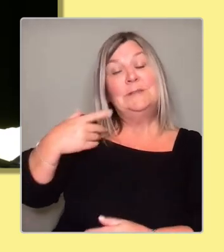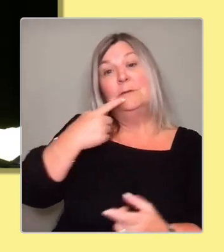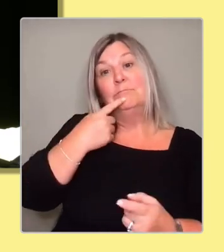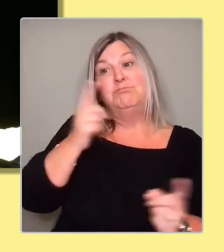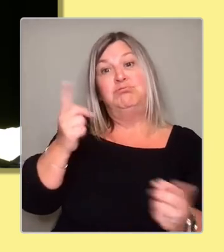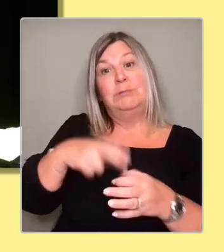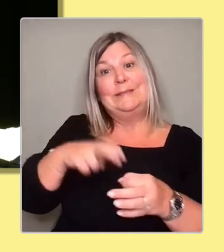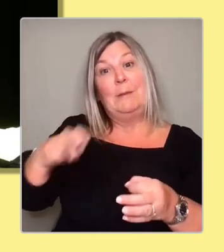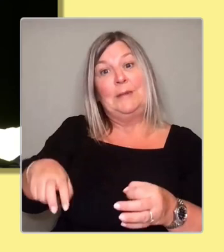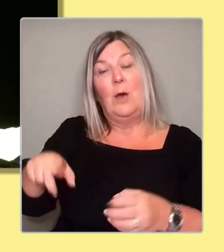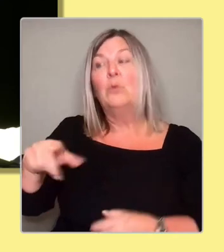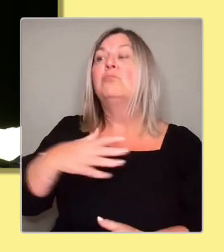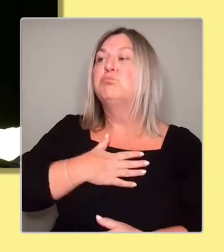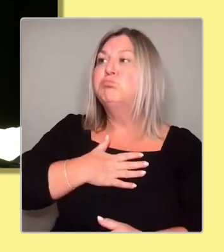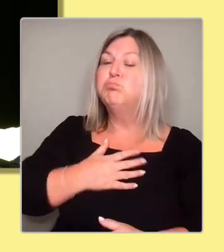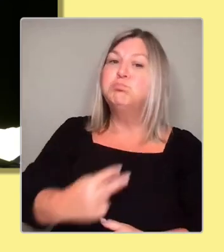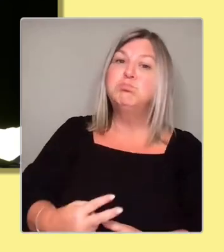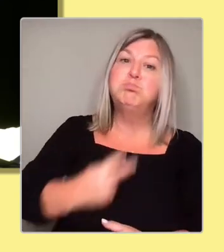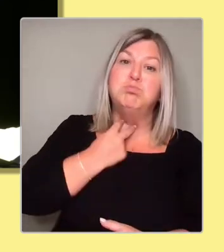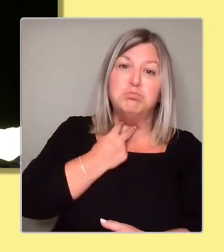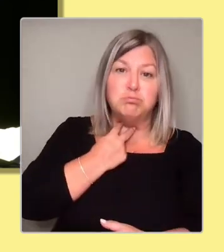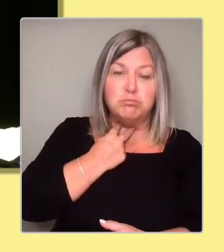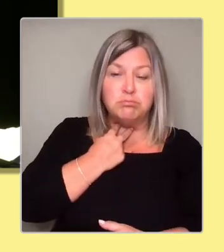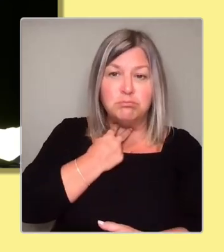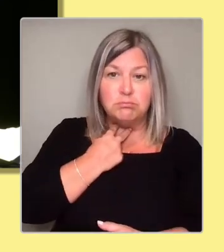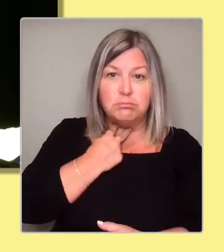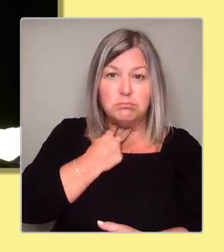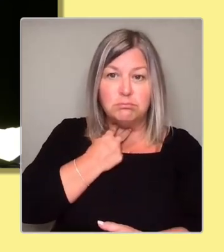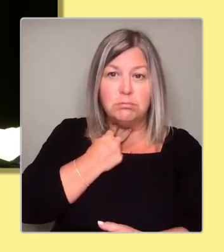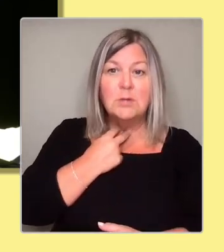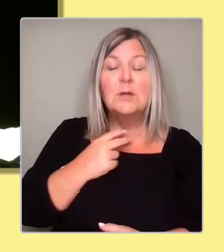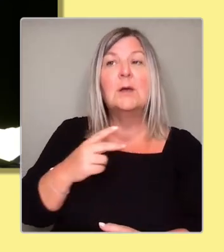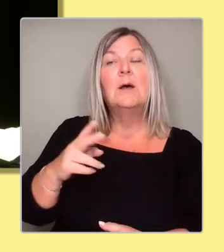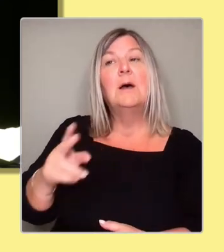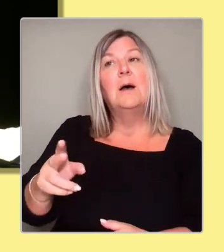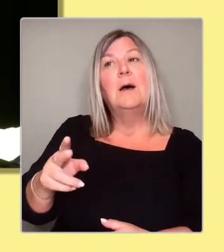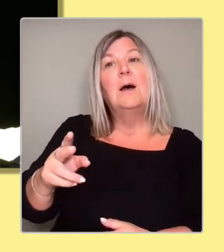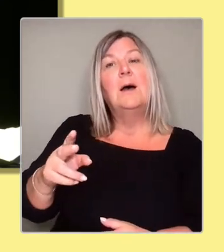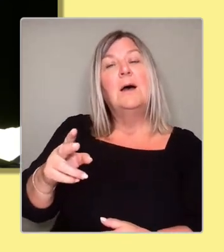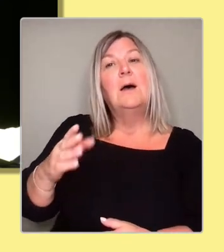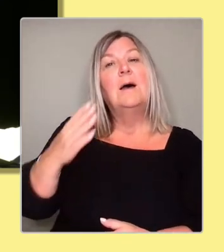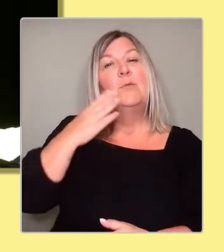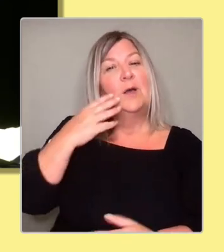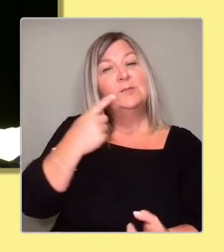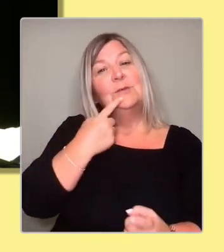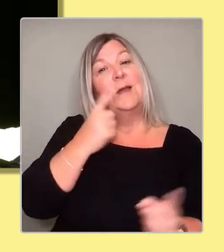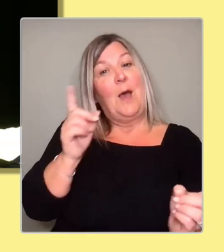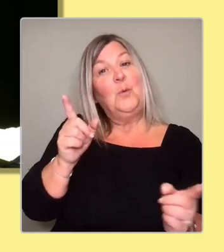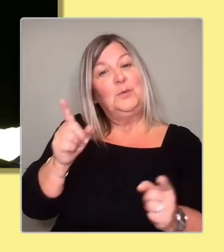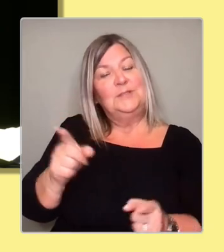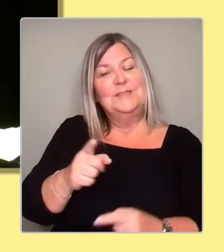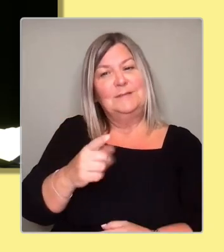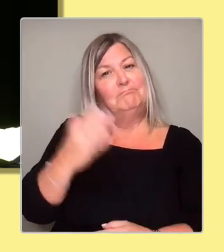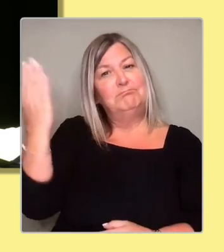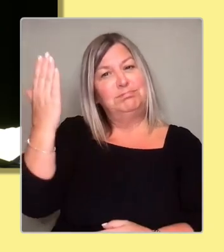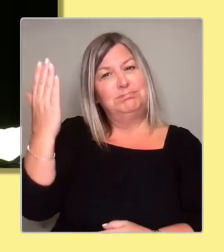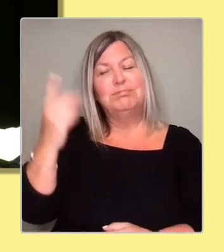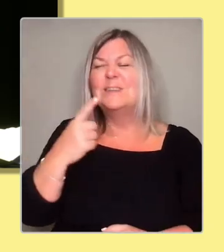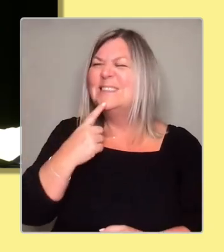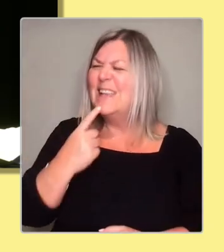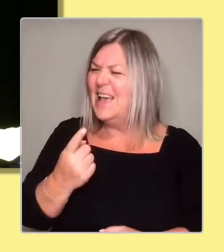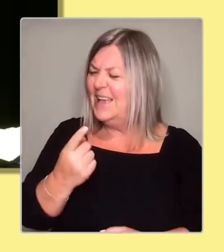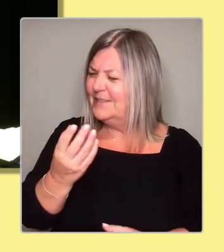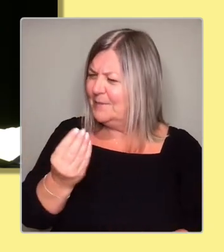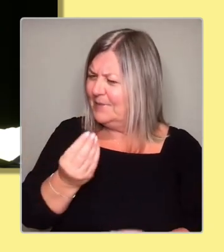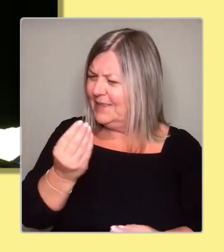But interestingly, when she was making her resignation, and I don't know if you remember, she said something along the lines of, because she has